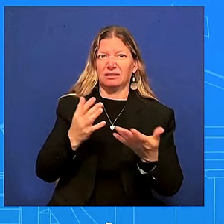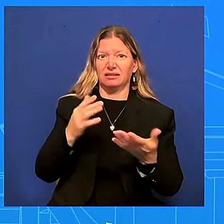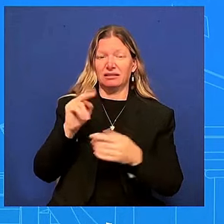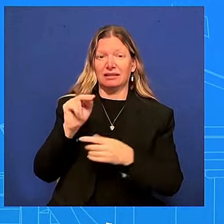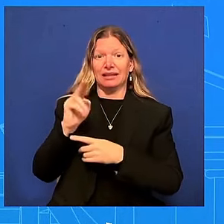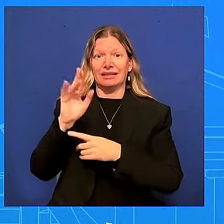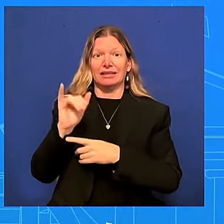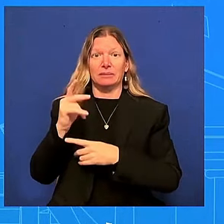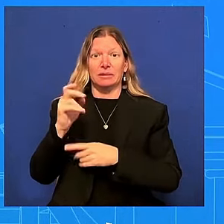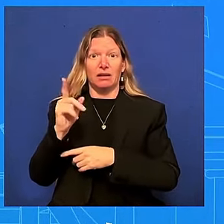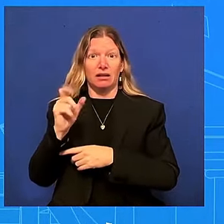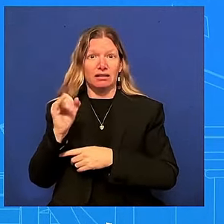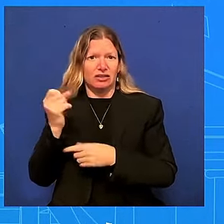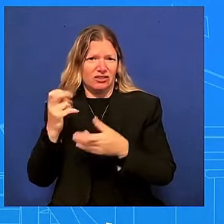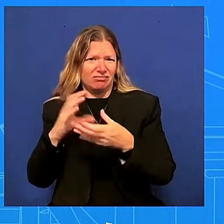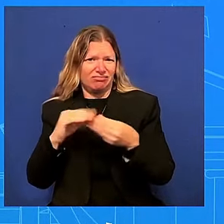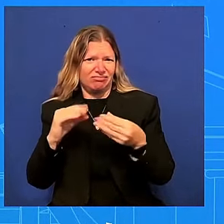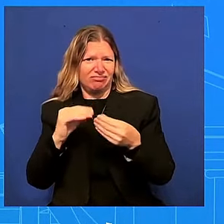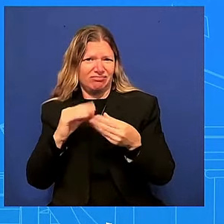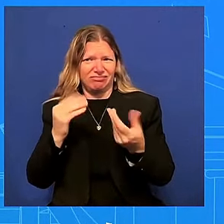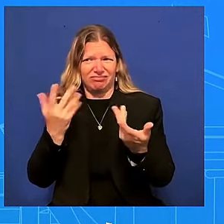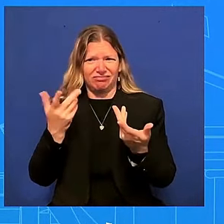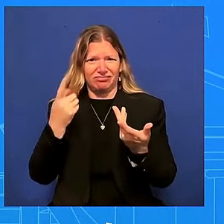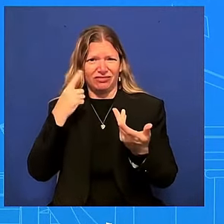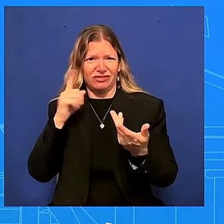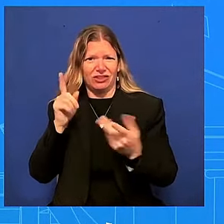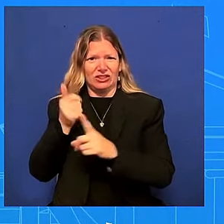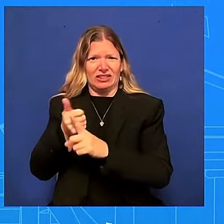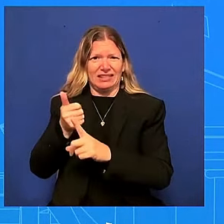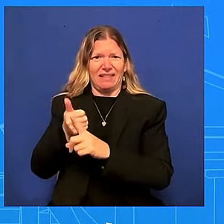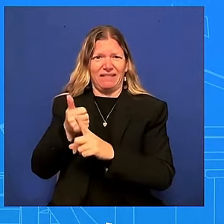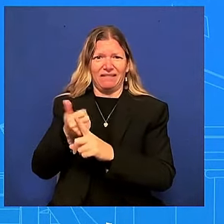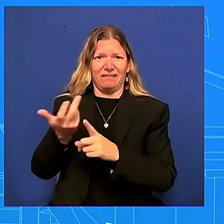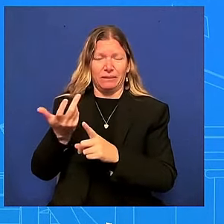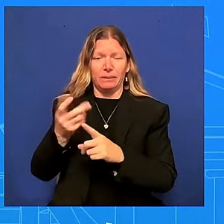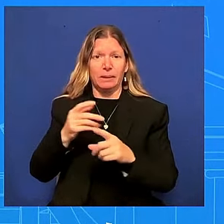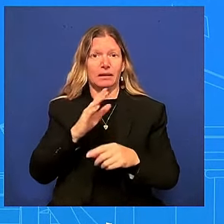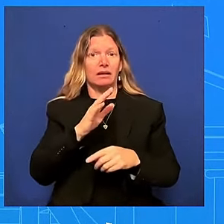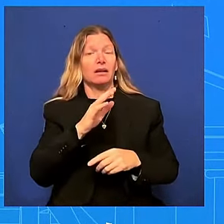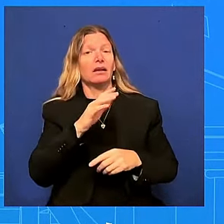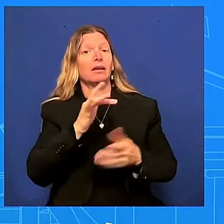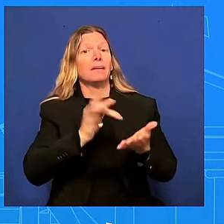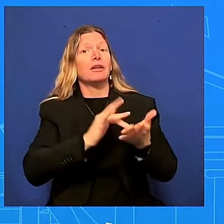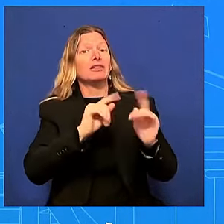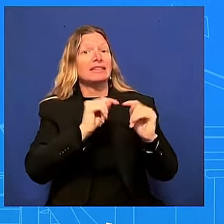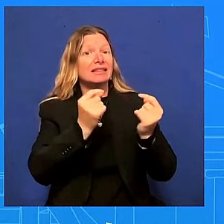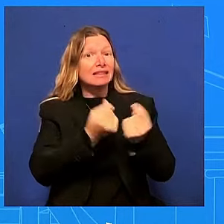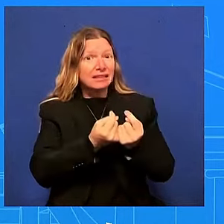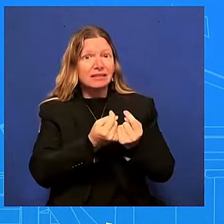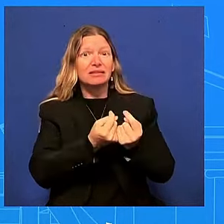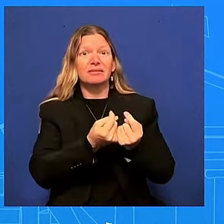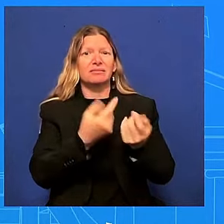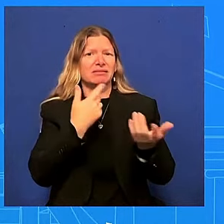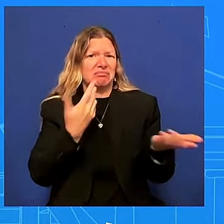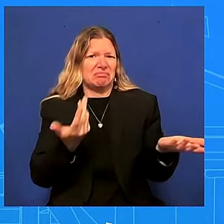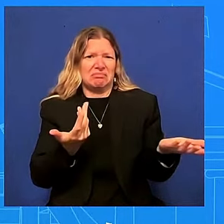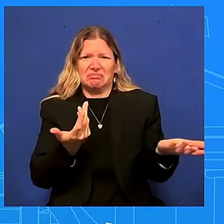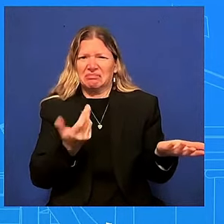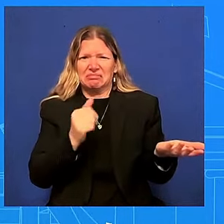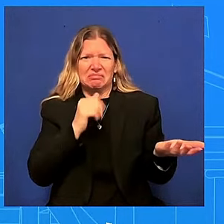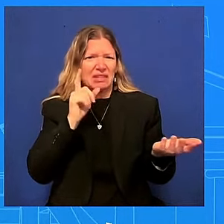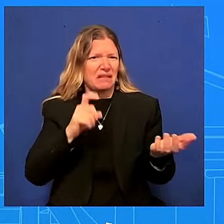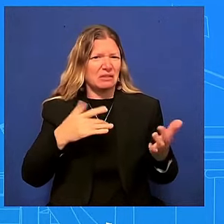who has said uh the medical team said it is not warranted in this case we have put forward a thorough uh transparent